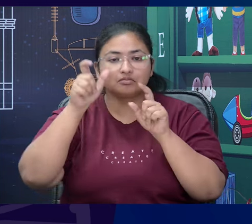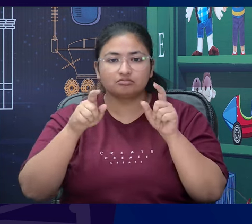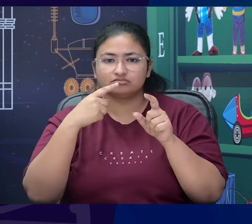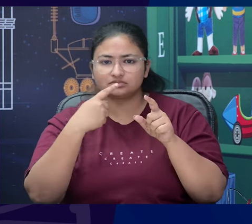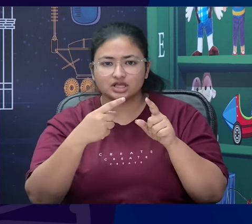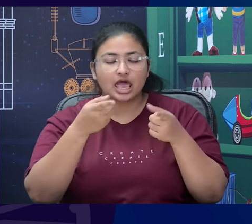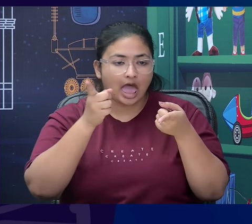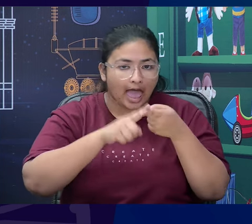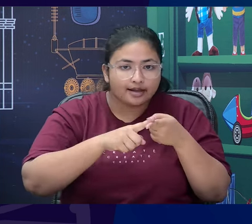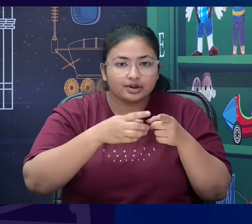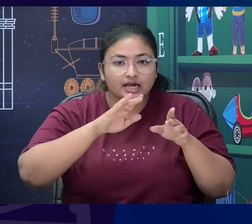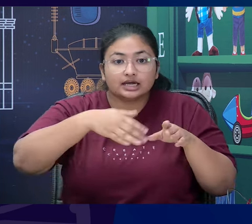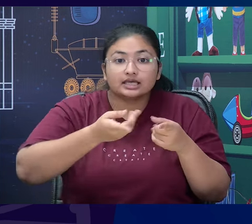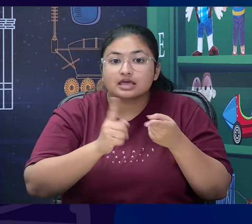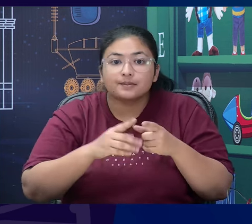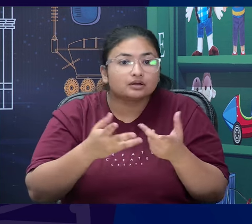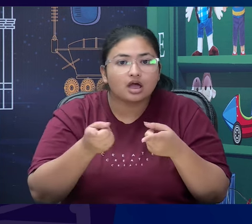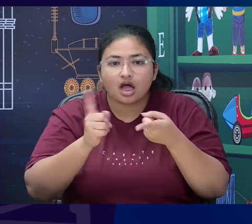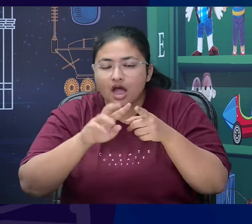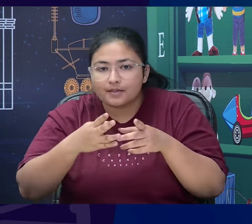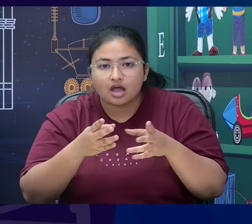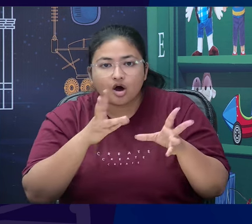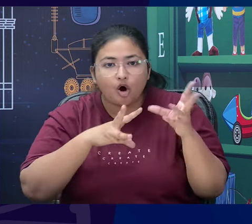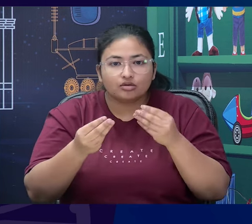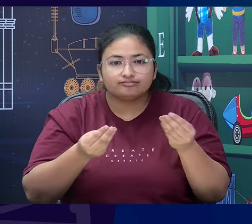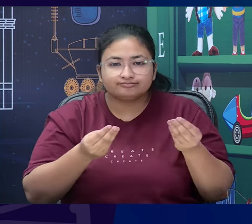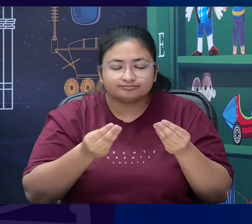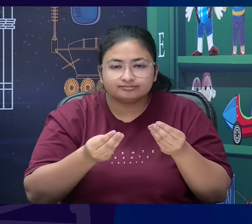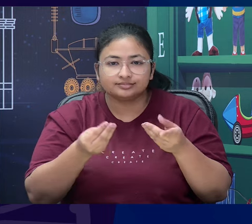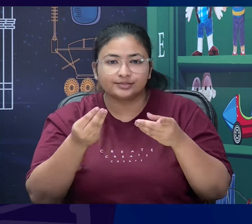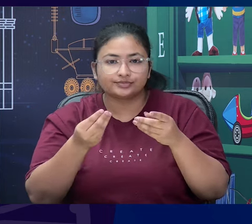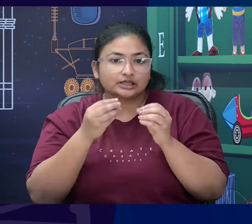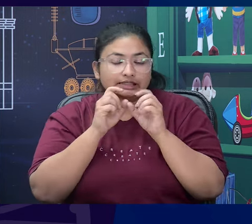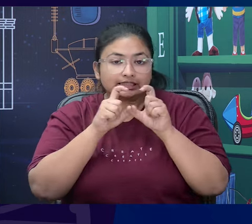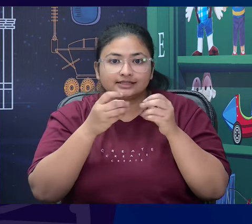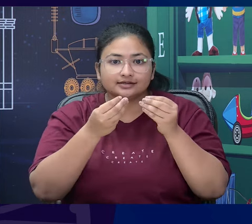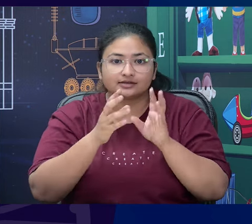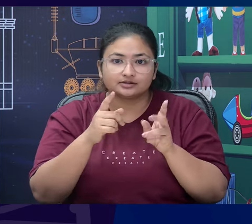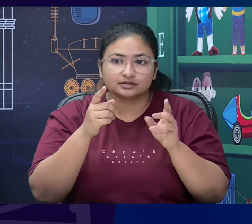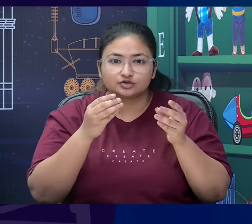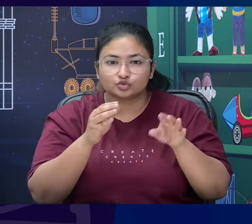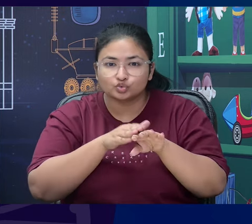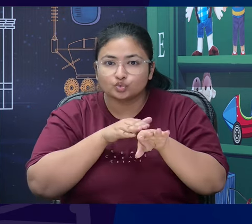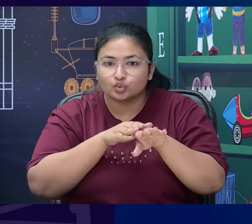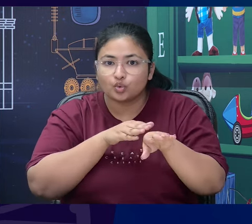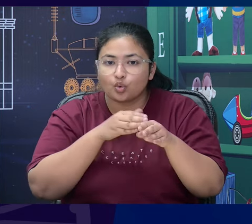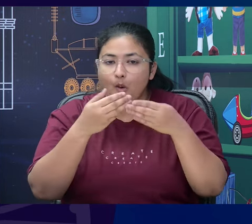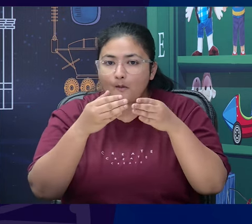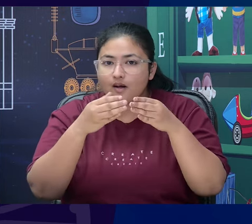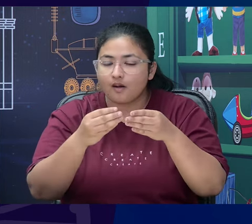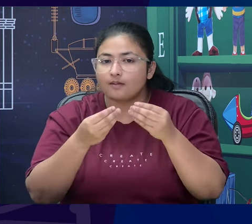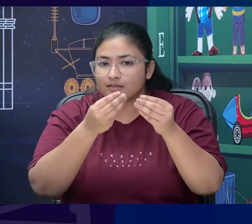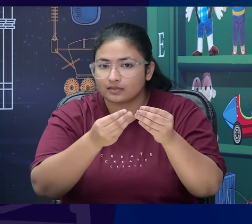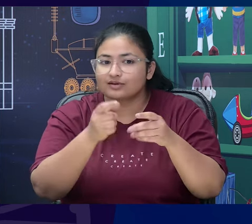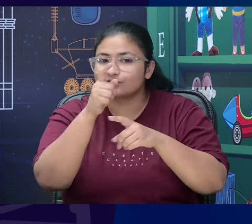suspense and there are lots of twists that keep the reader engaged. So, the narrative technique is something that all our students